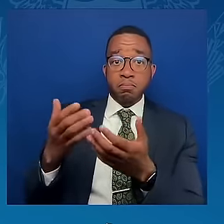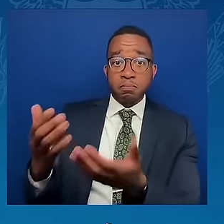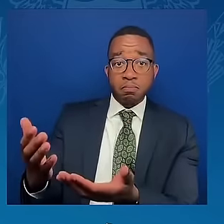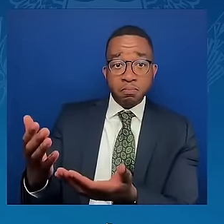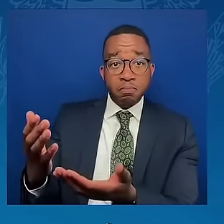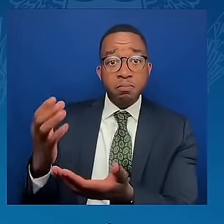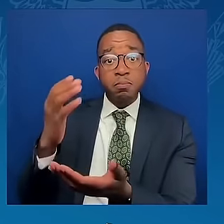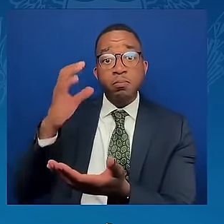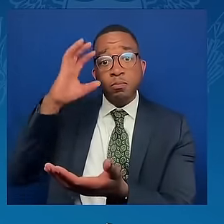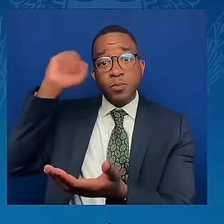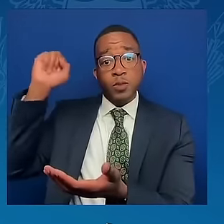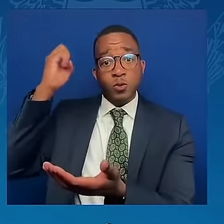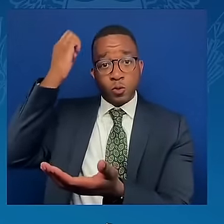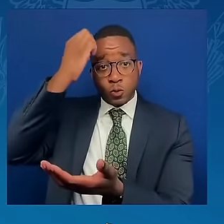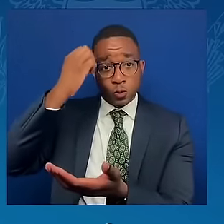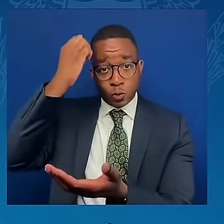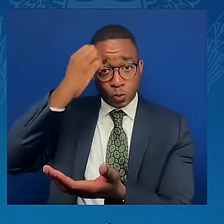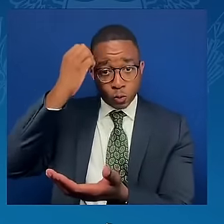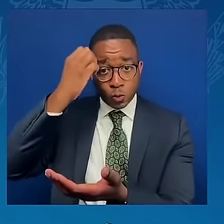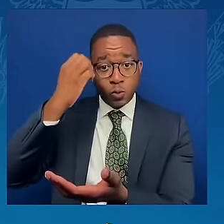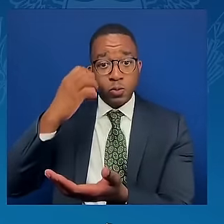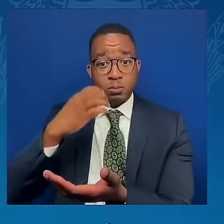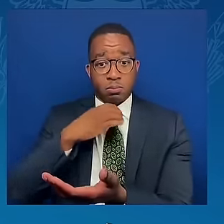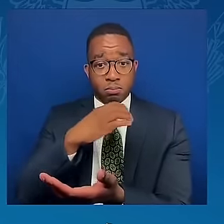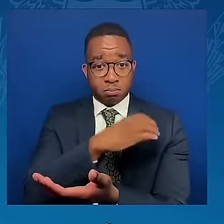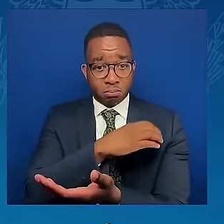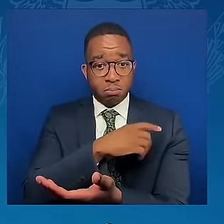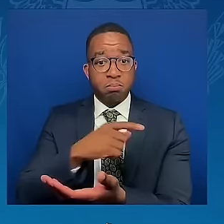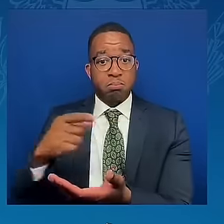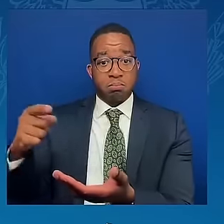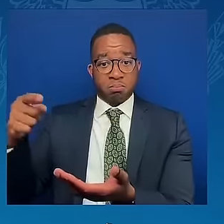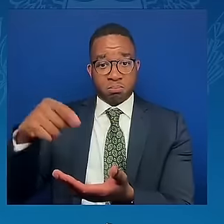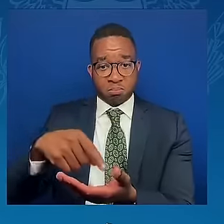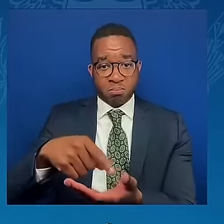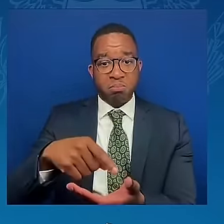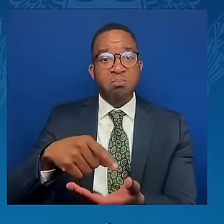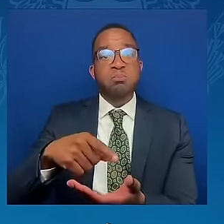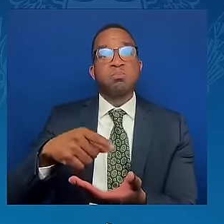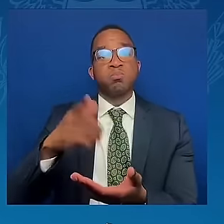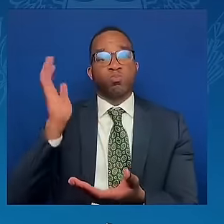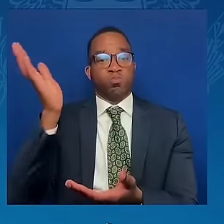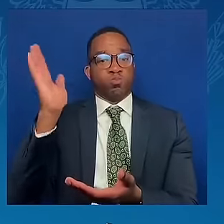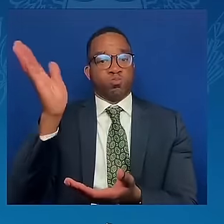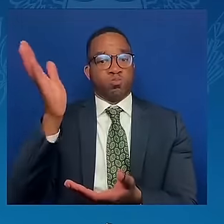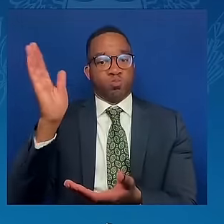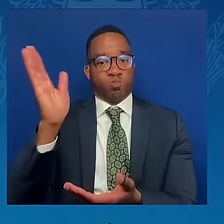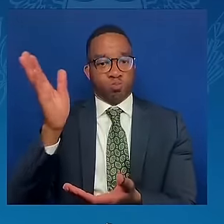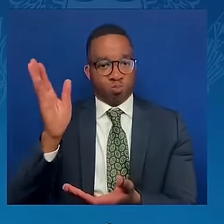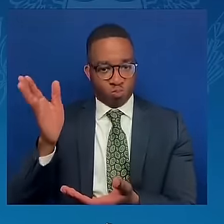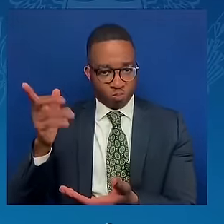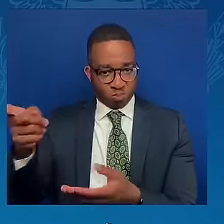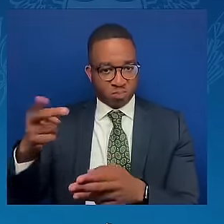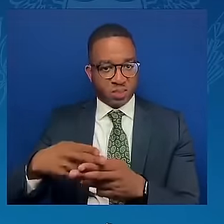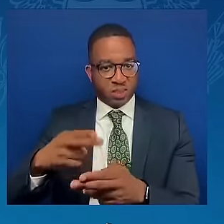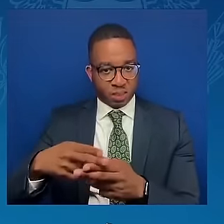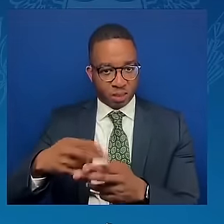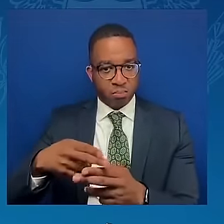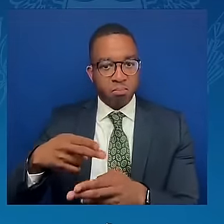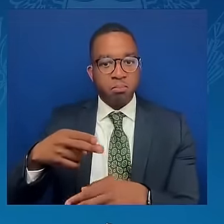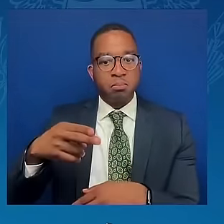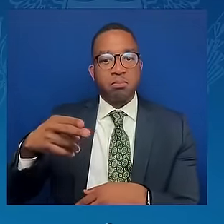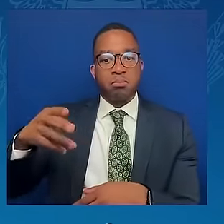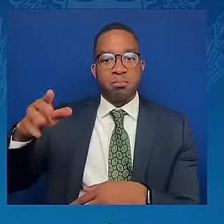der Leyen, to give her address. President Amhard Lever-Viola, President